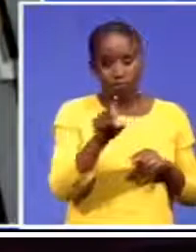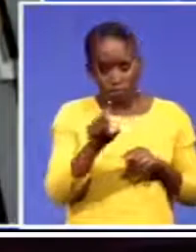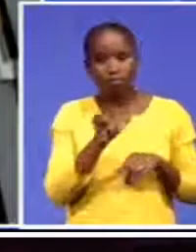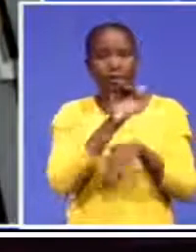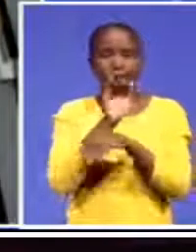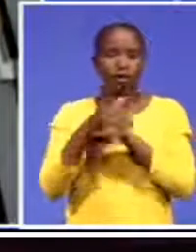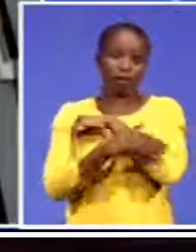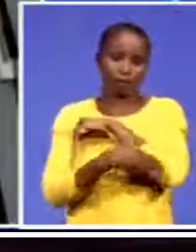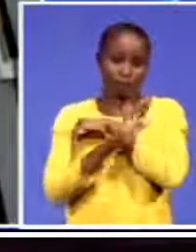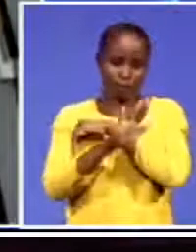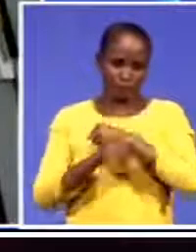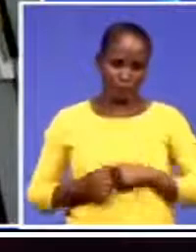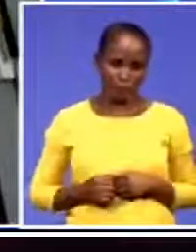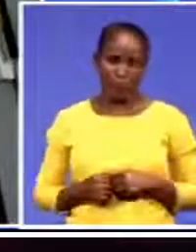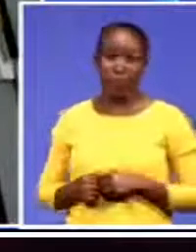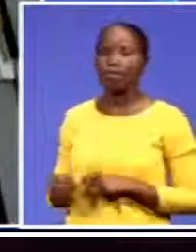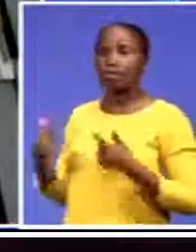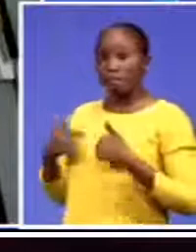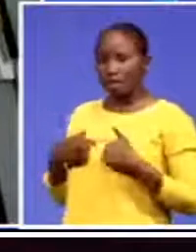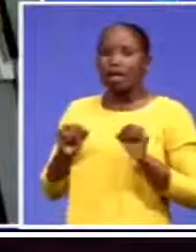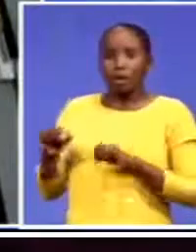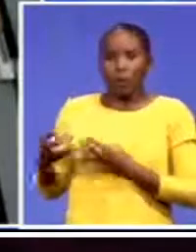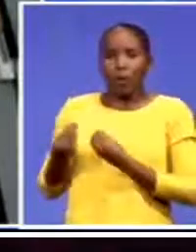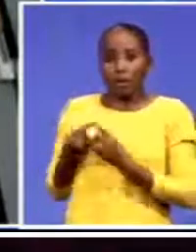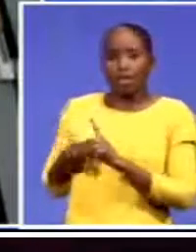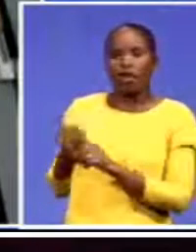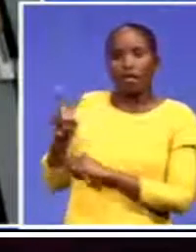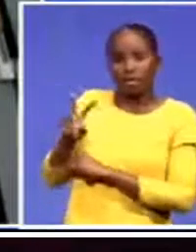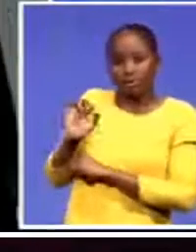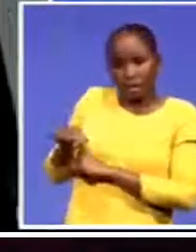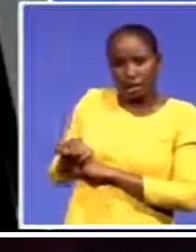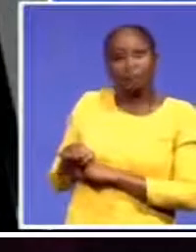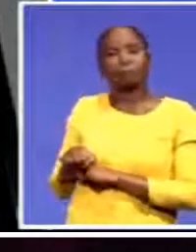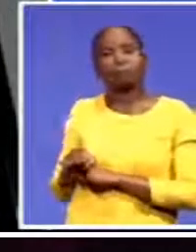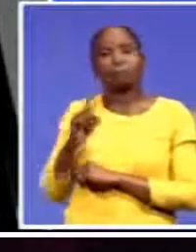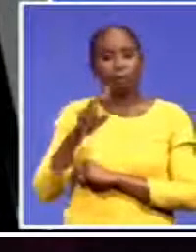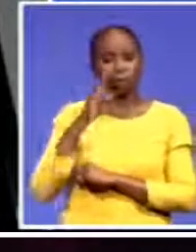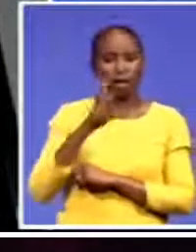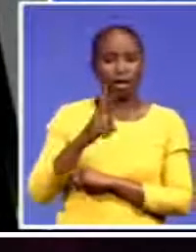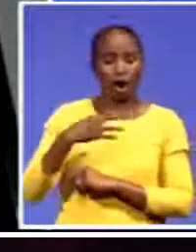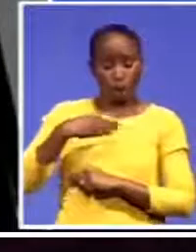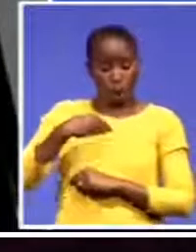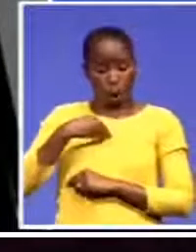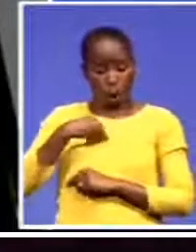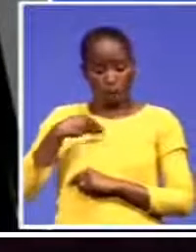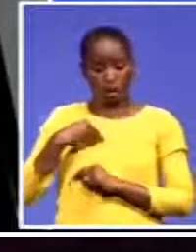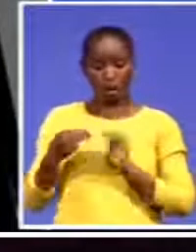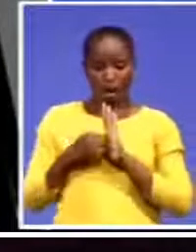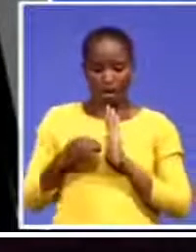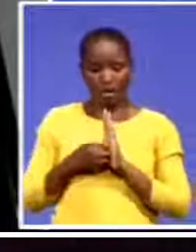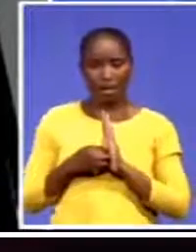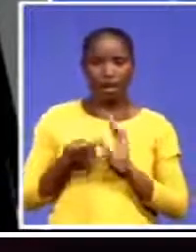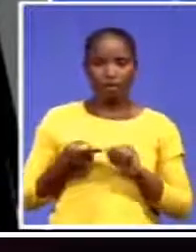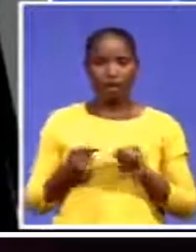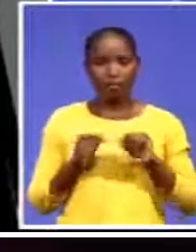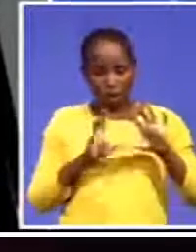with Victor once again. Look, we have to see our domestic market as the entire African continent, and we have to see our international market